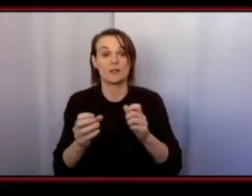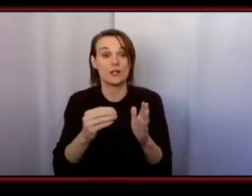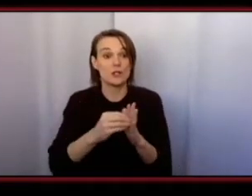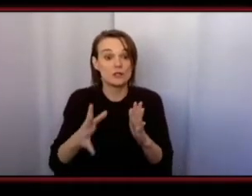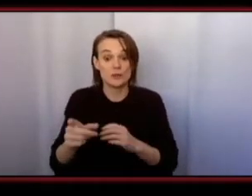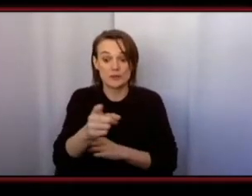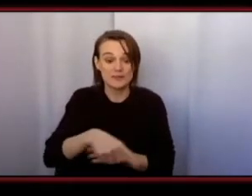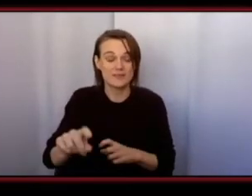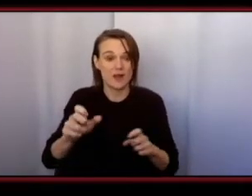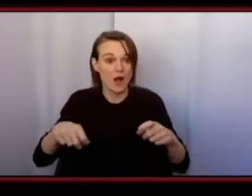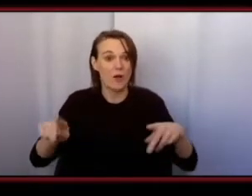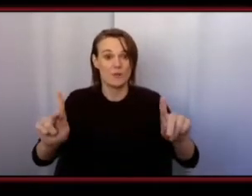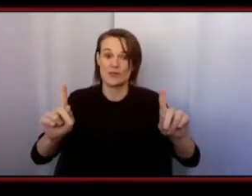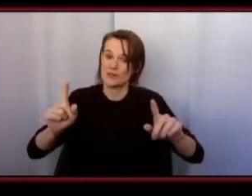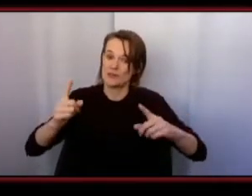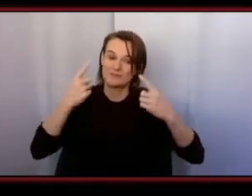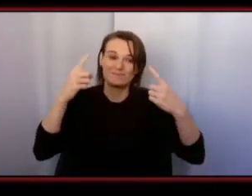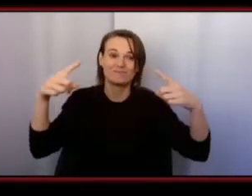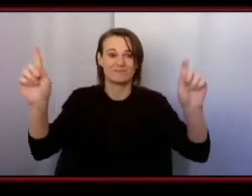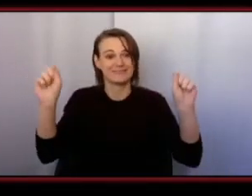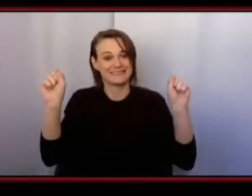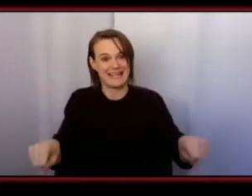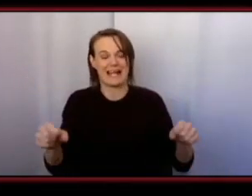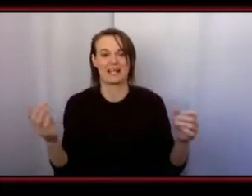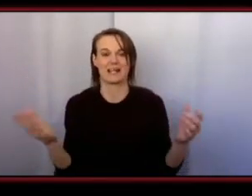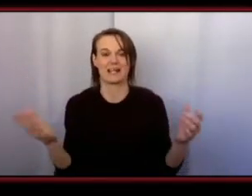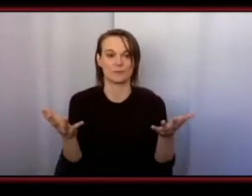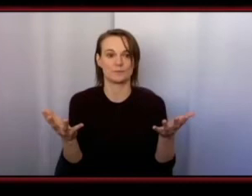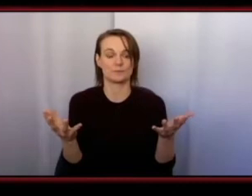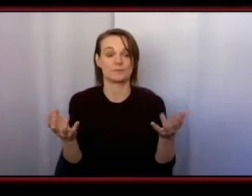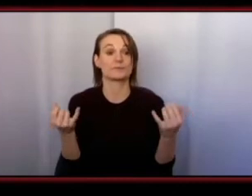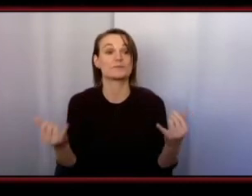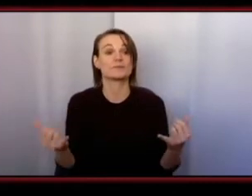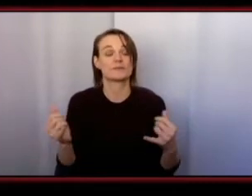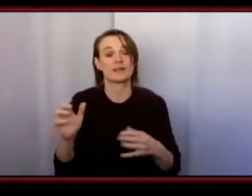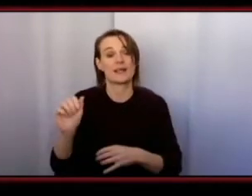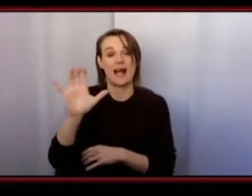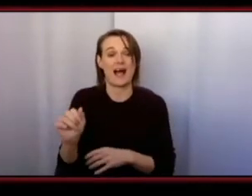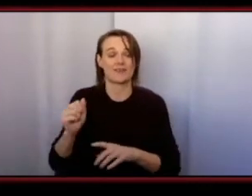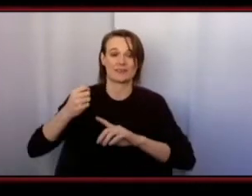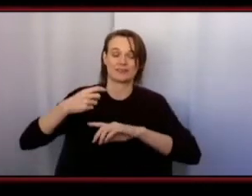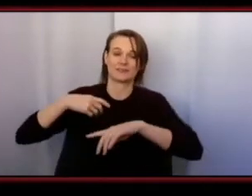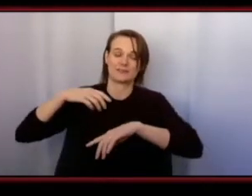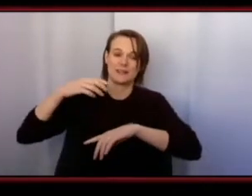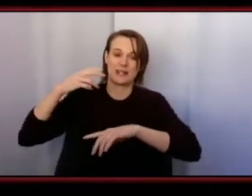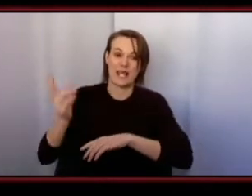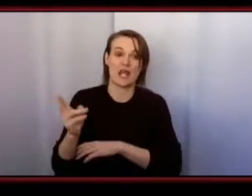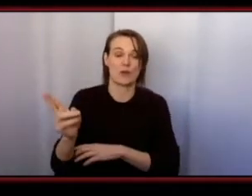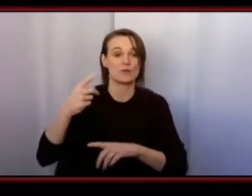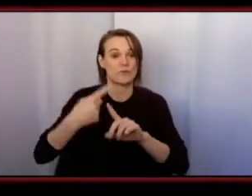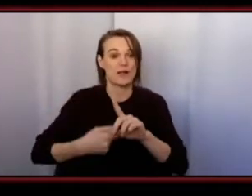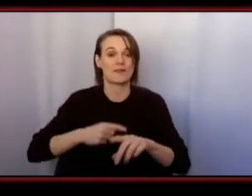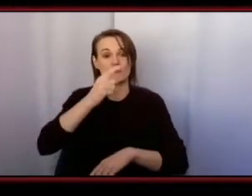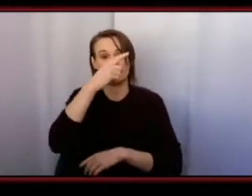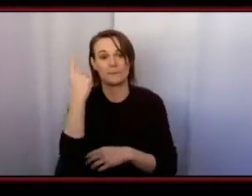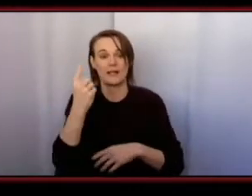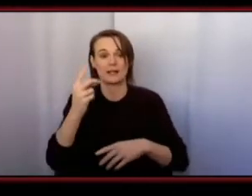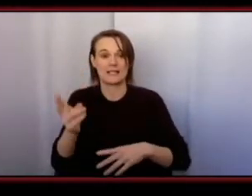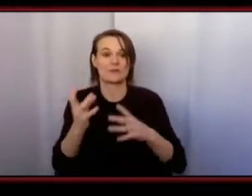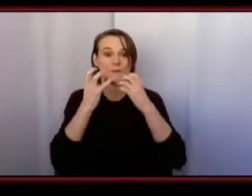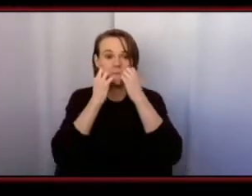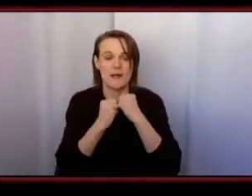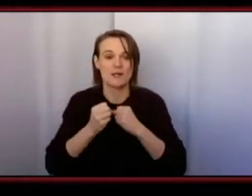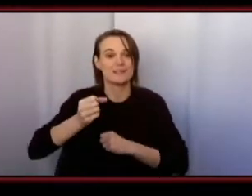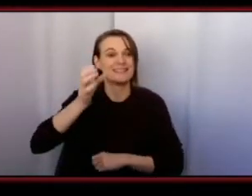excel at NSCC the theme for African heritage month 2021 is black history matters listen learn share and